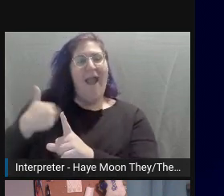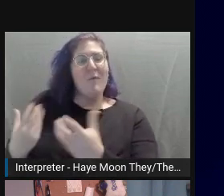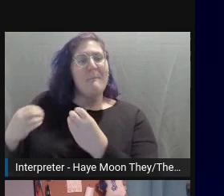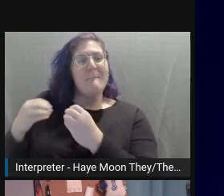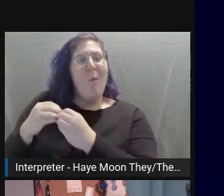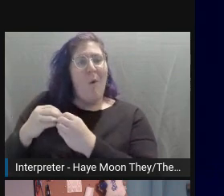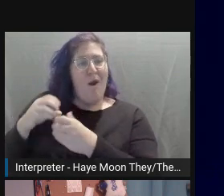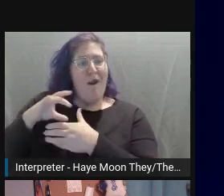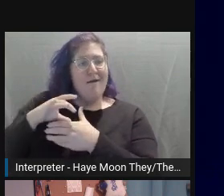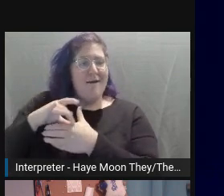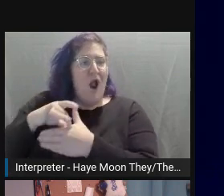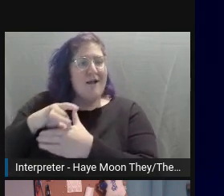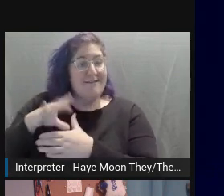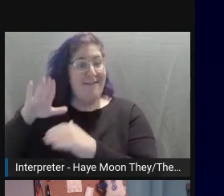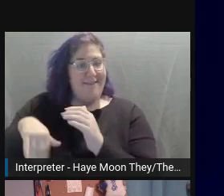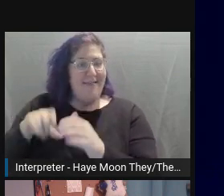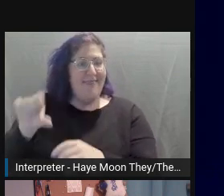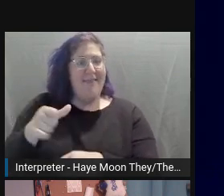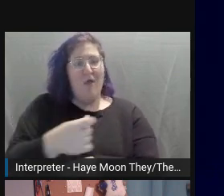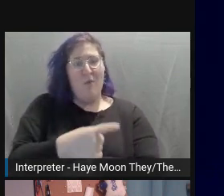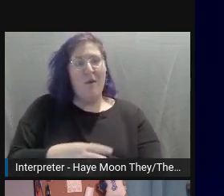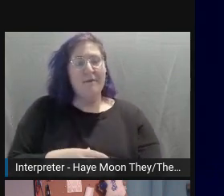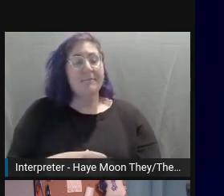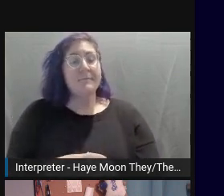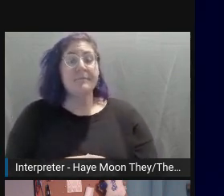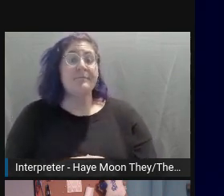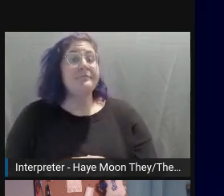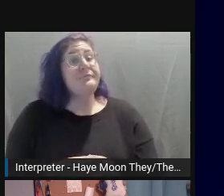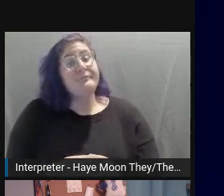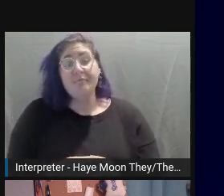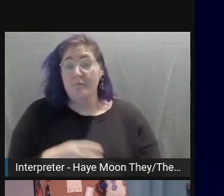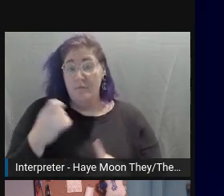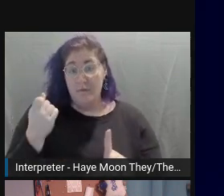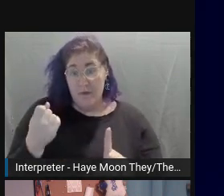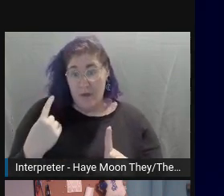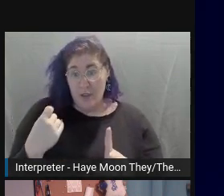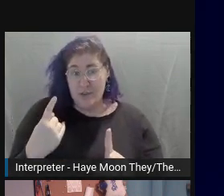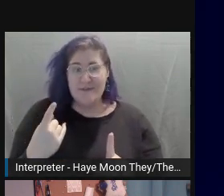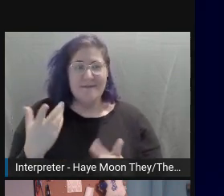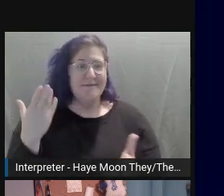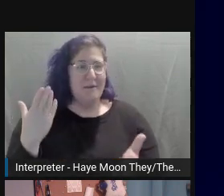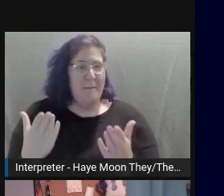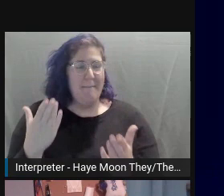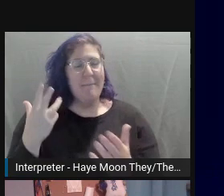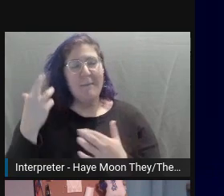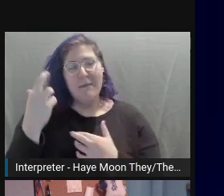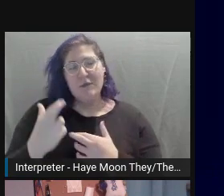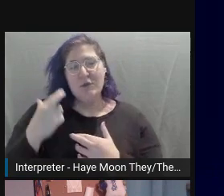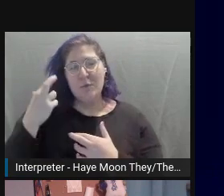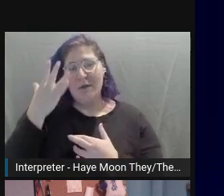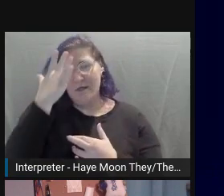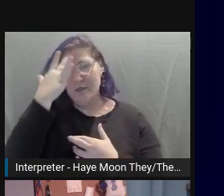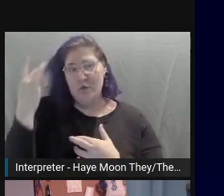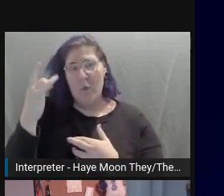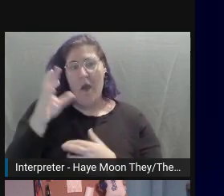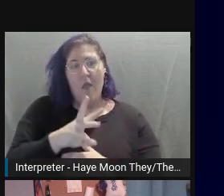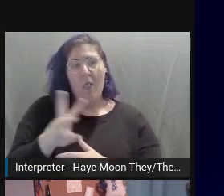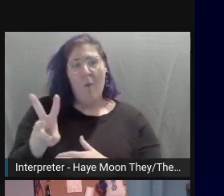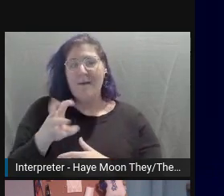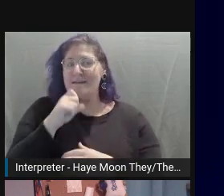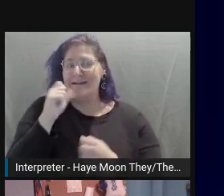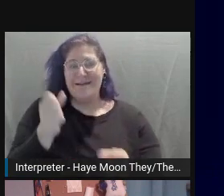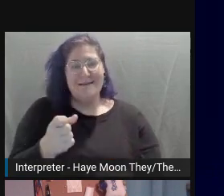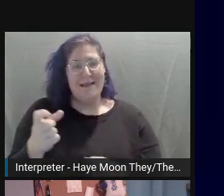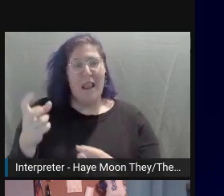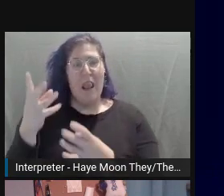There could be any number of reasons a web page won't load properly, like a slower internet connection or occasionally landing on a website at the exact